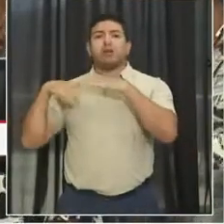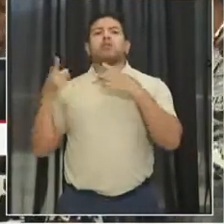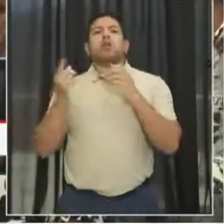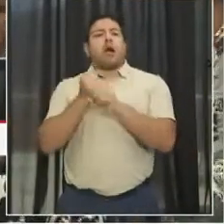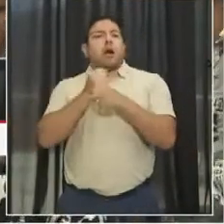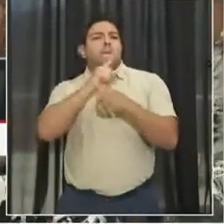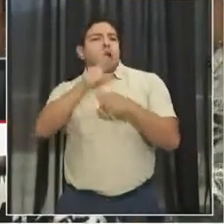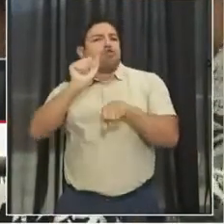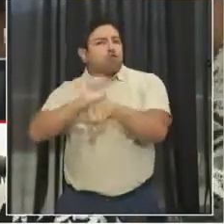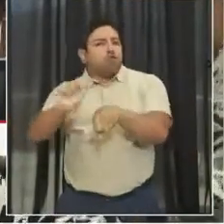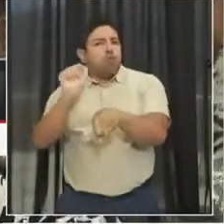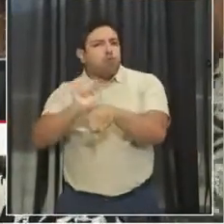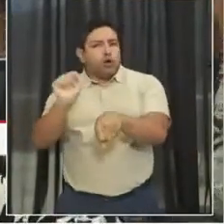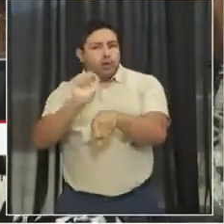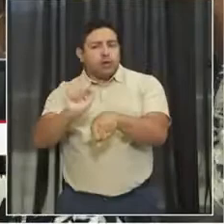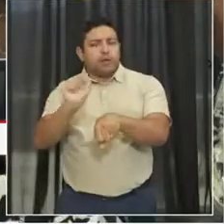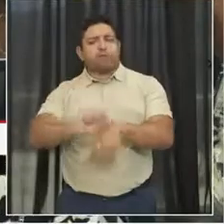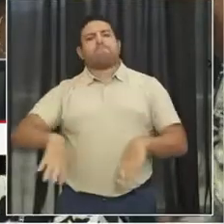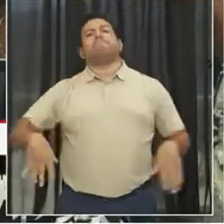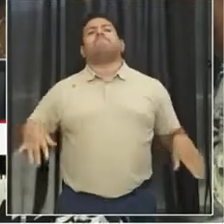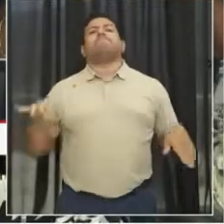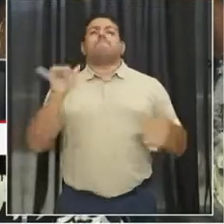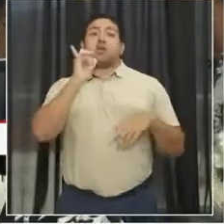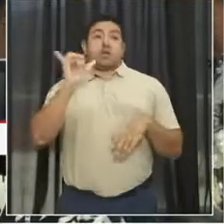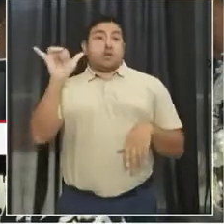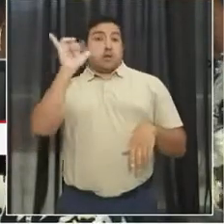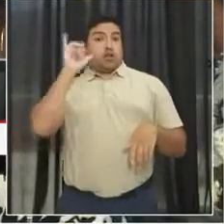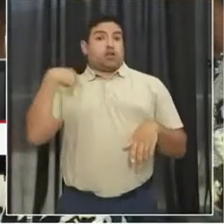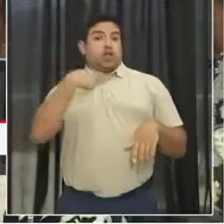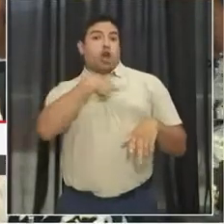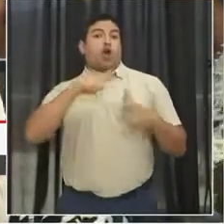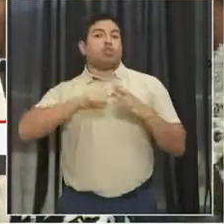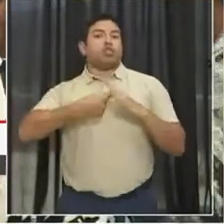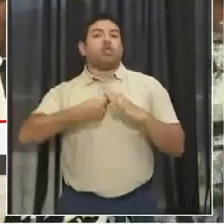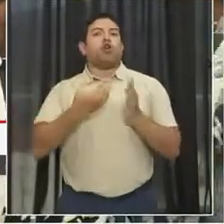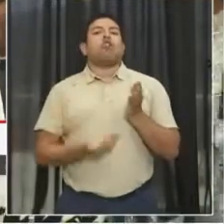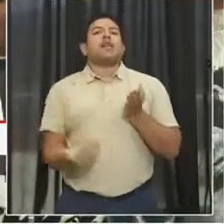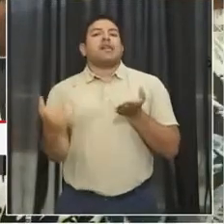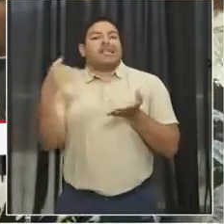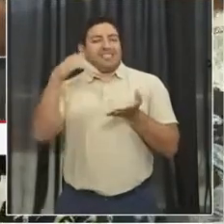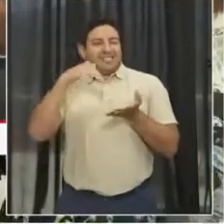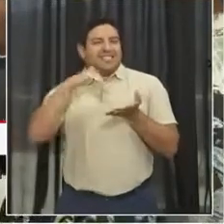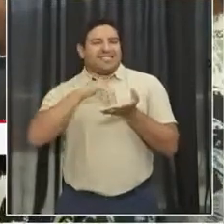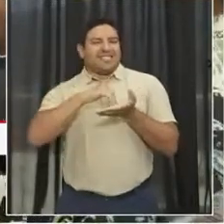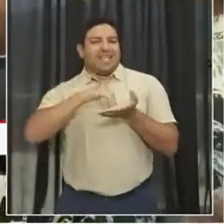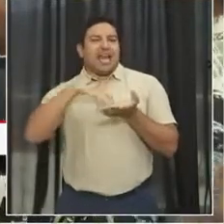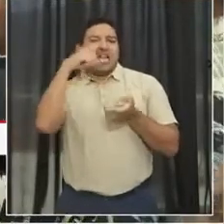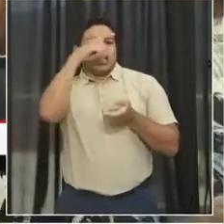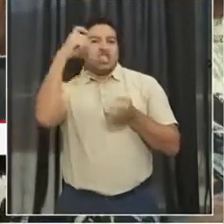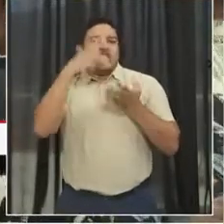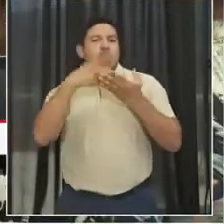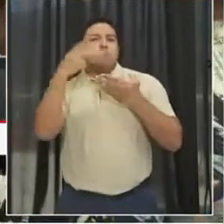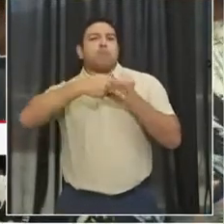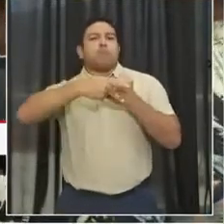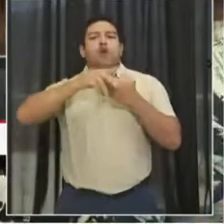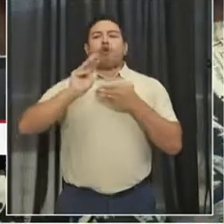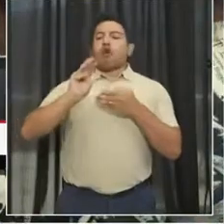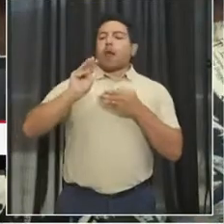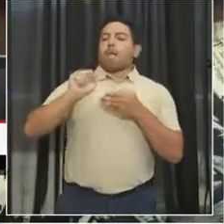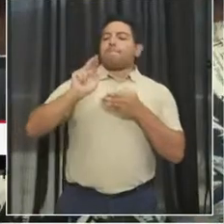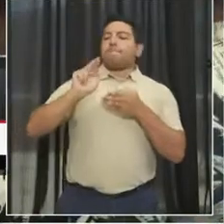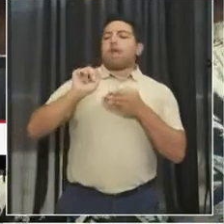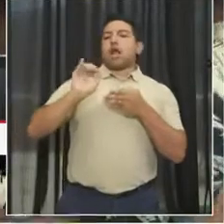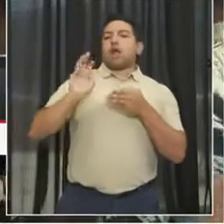job. Yesterday, we started, again this summer, the Marion Barry Summer Youth Program.